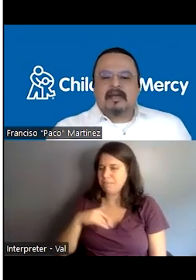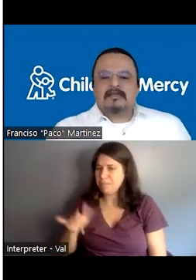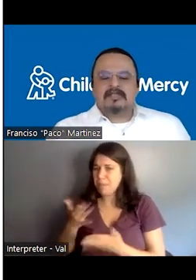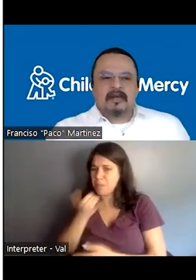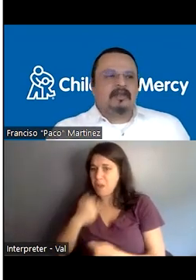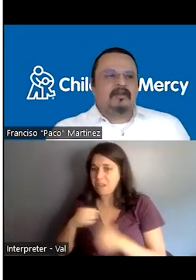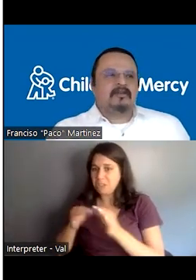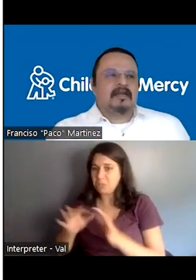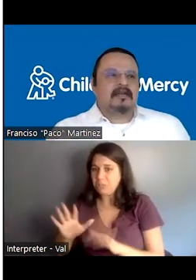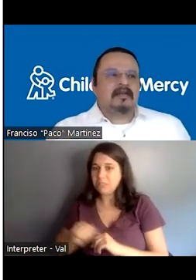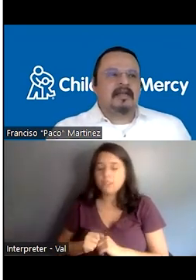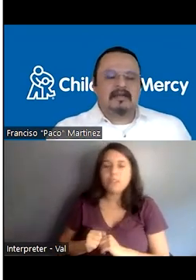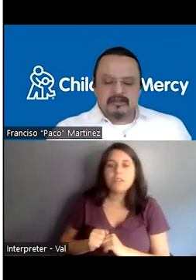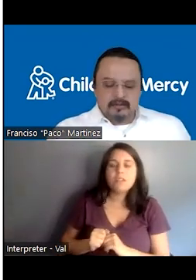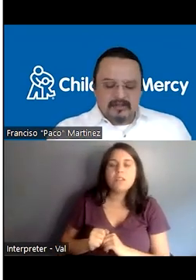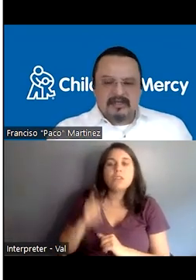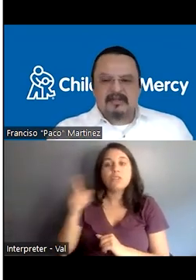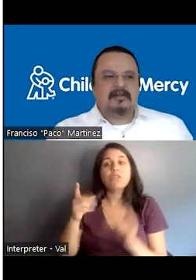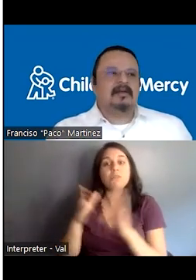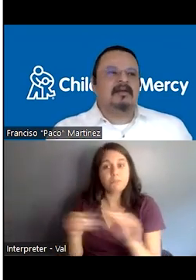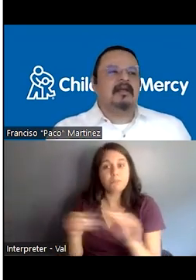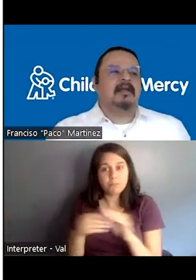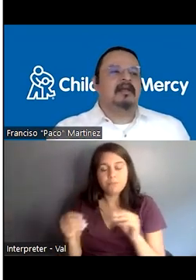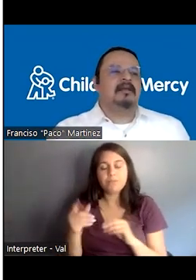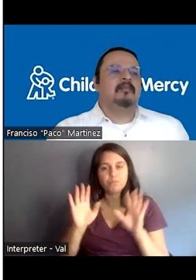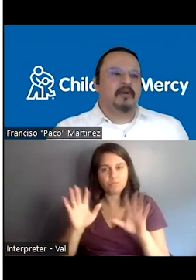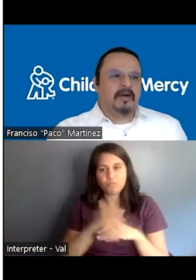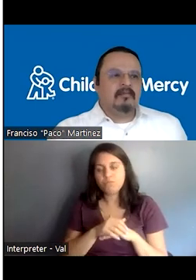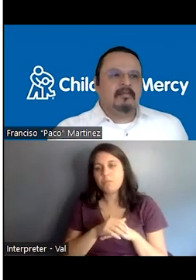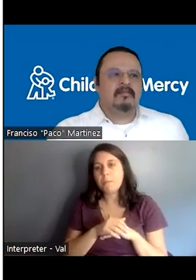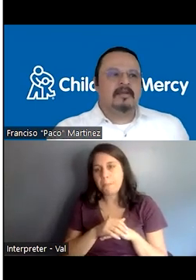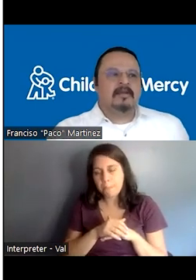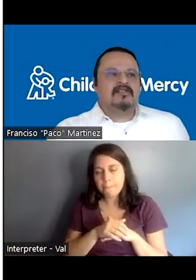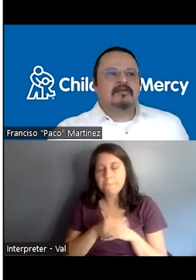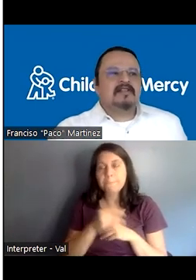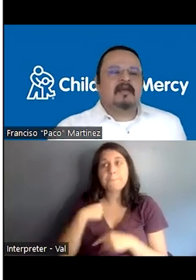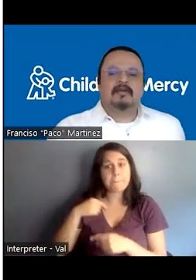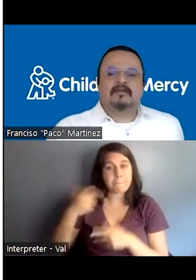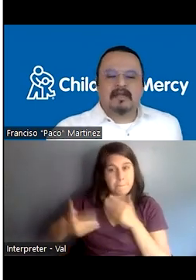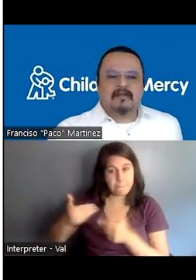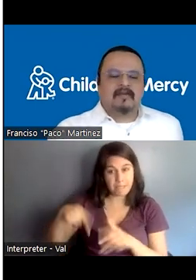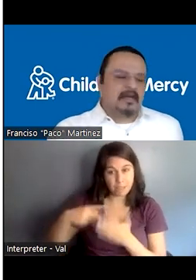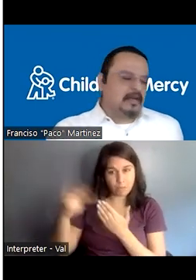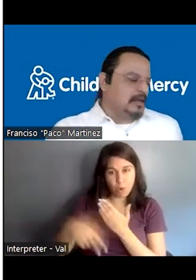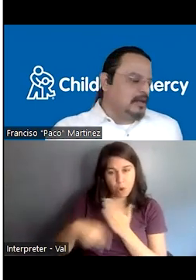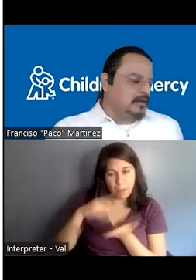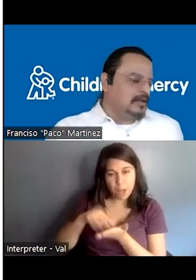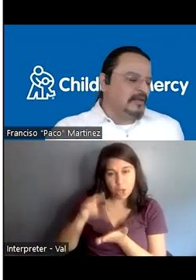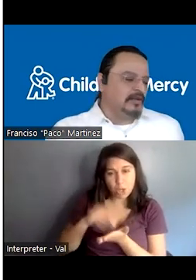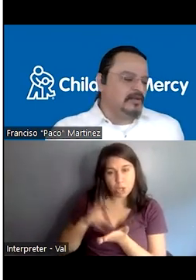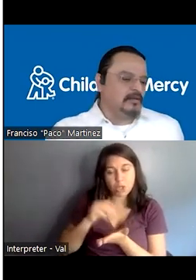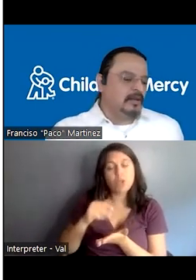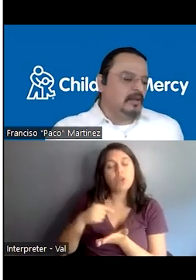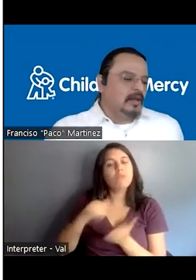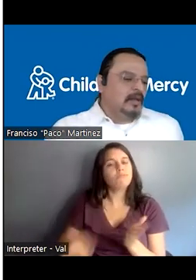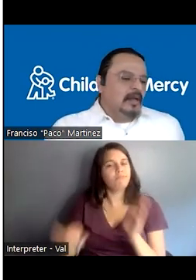She shared with us that thanks to what she has learned in the program, she was able to identify this